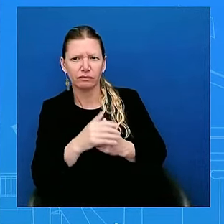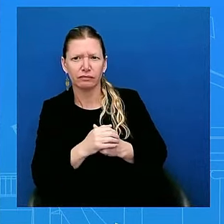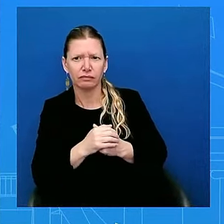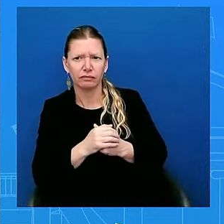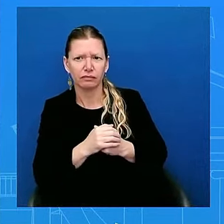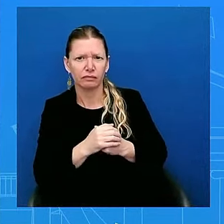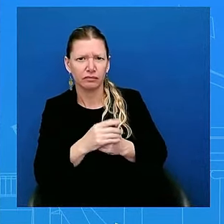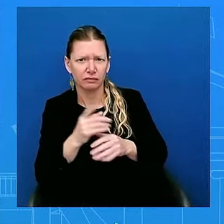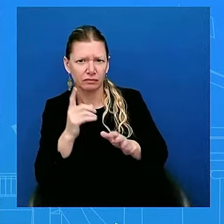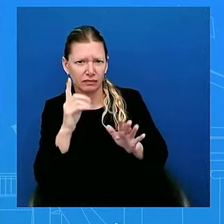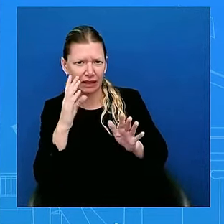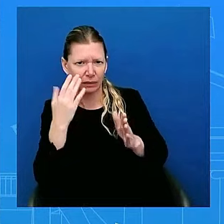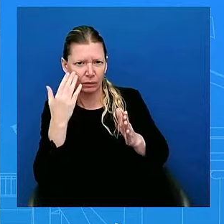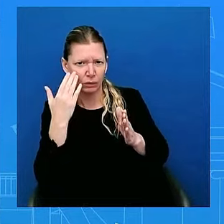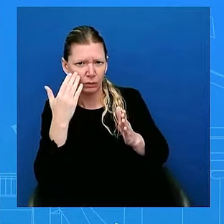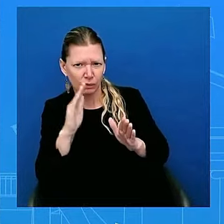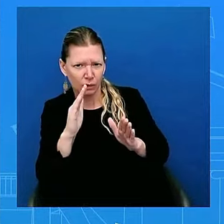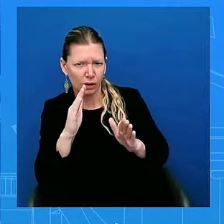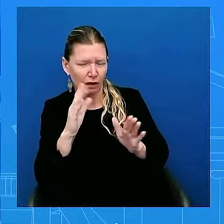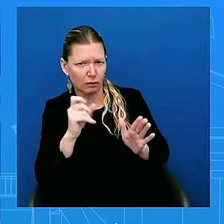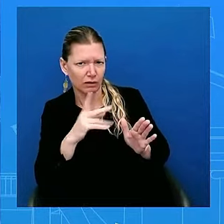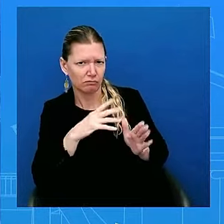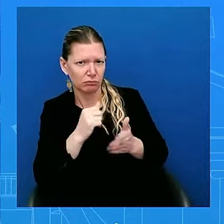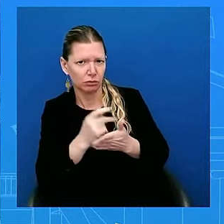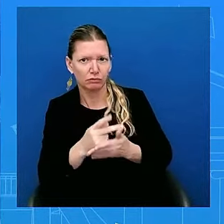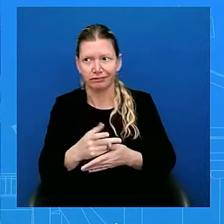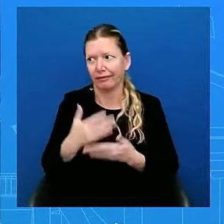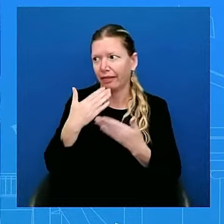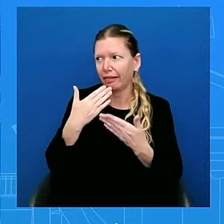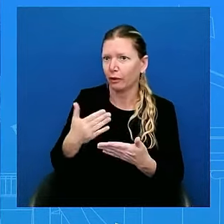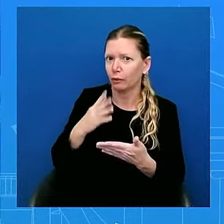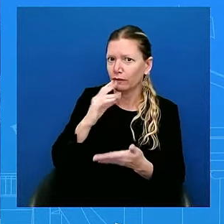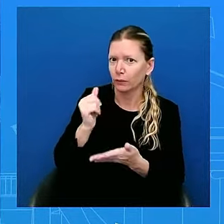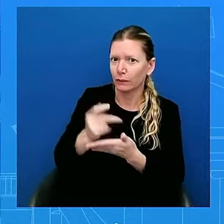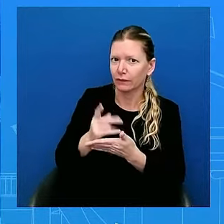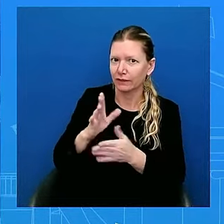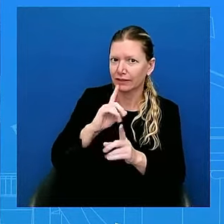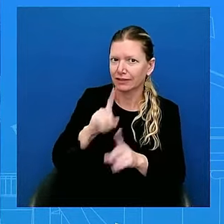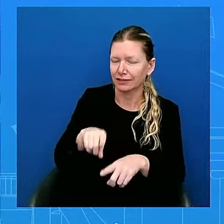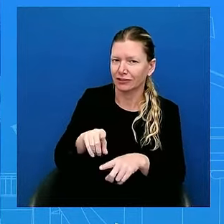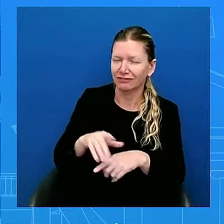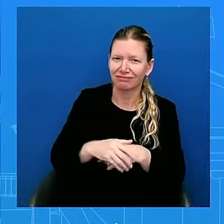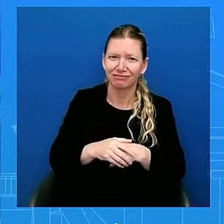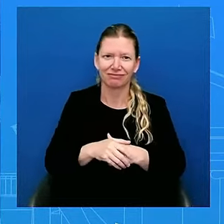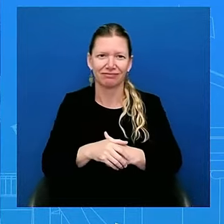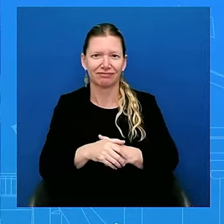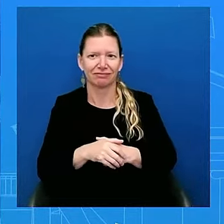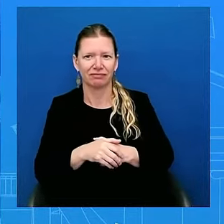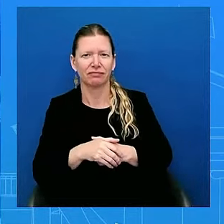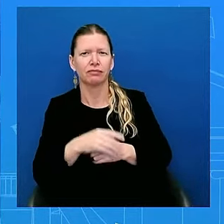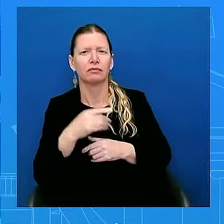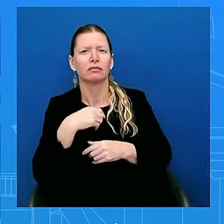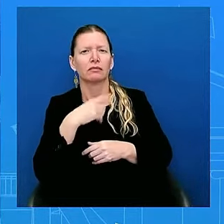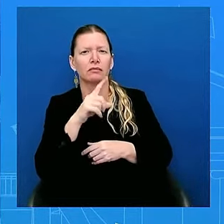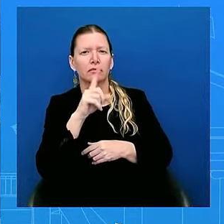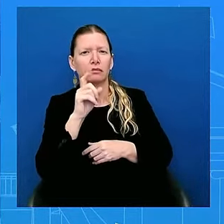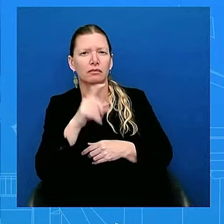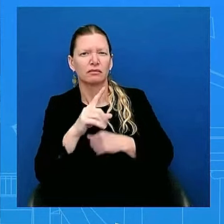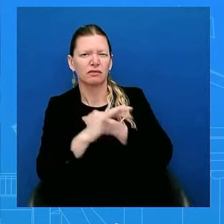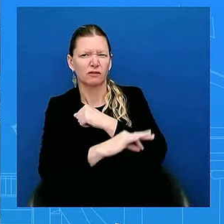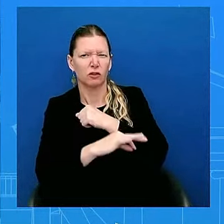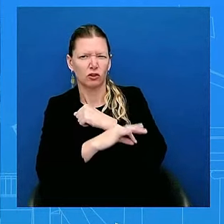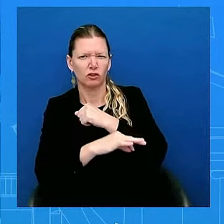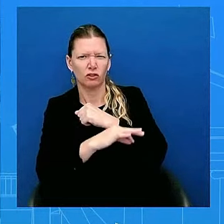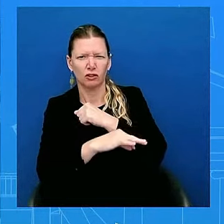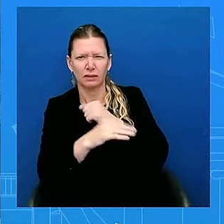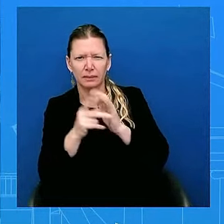My second question of foreign policy. Just to follow up on this question. Sure. What message does the administration send to the world when we see the